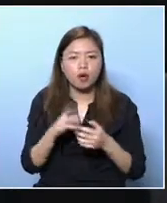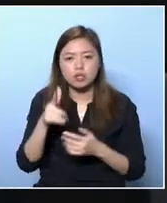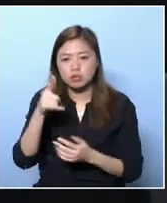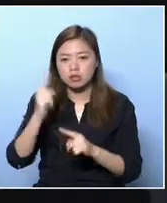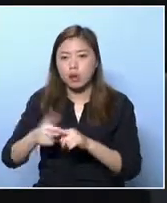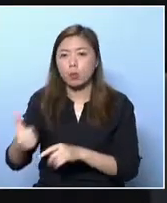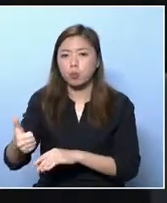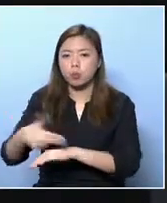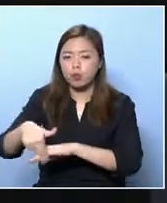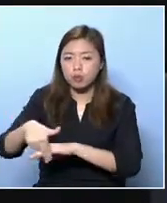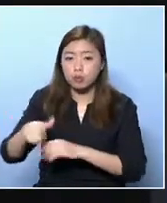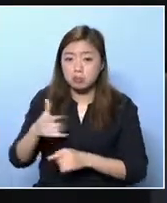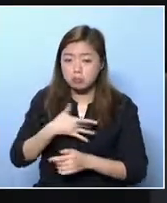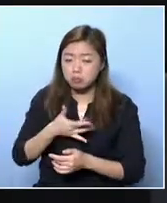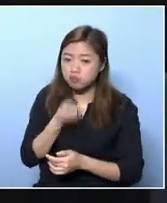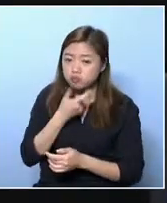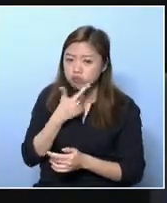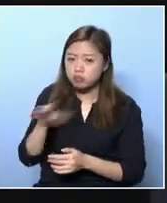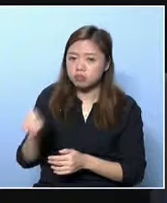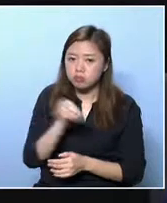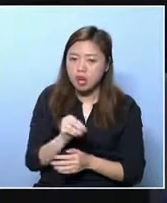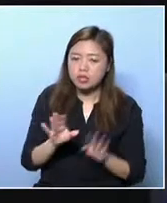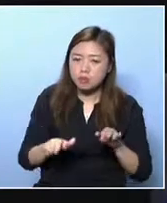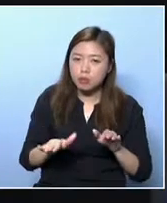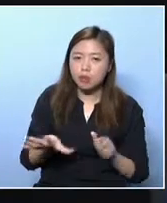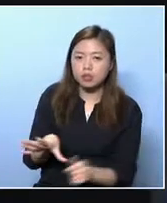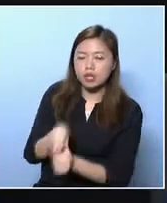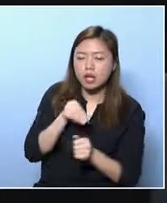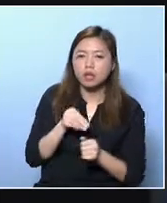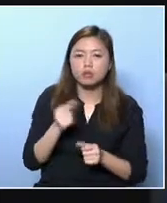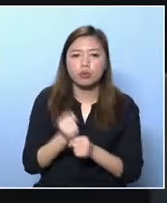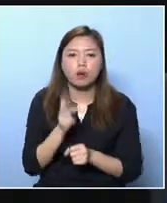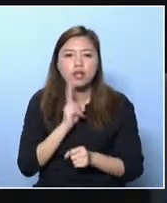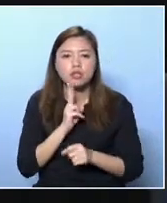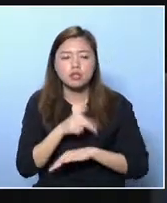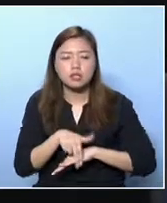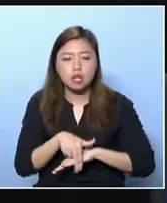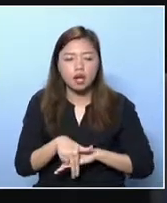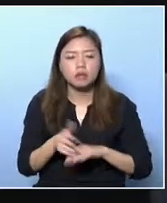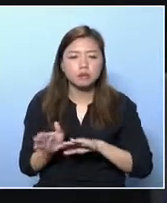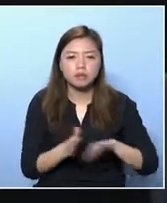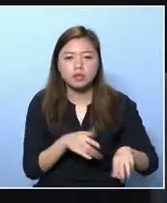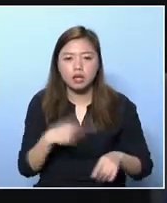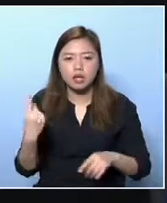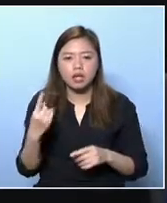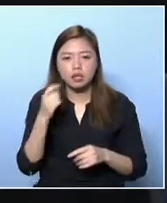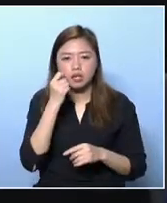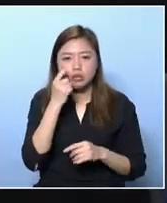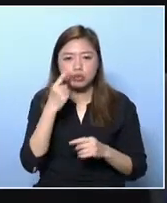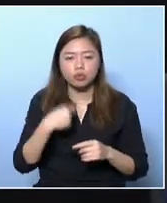while there was an effective measure to help the N-Nothing group maybe similar policies should be launched in the future.